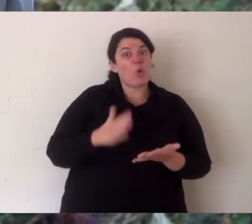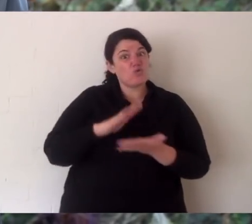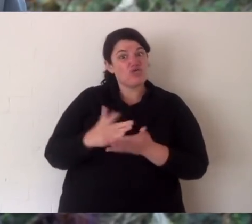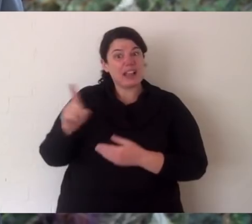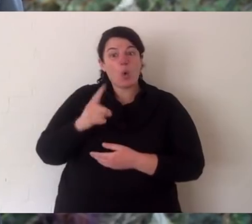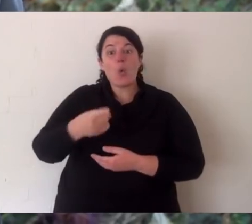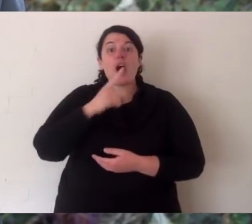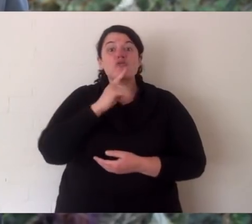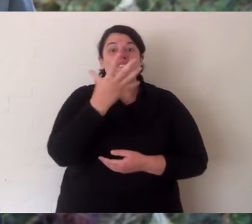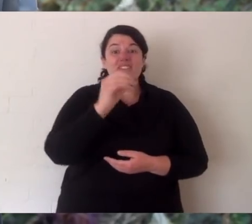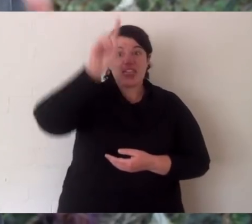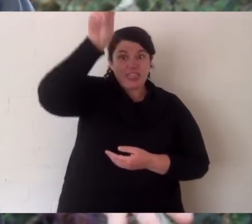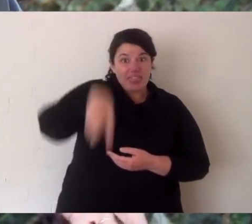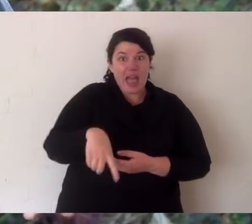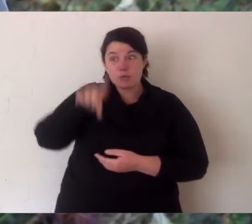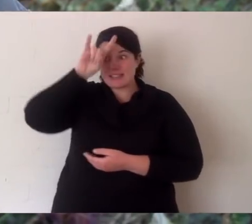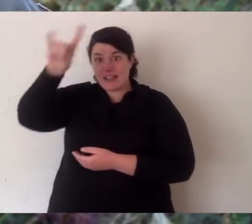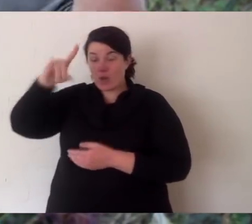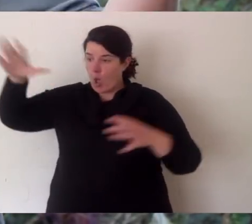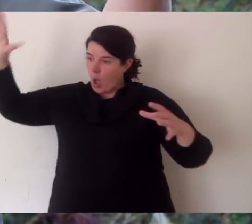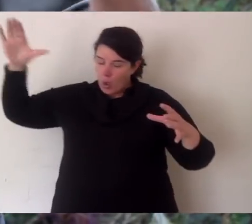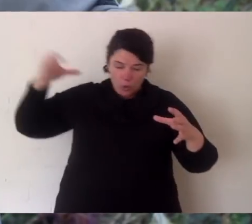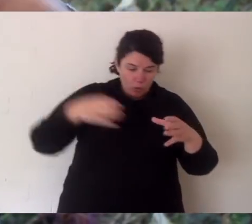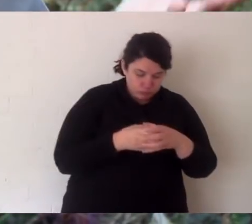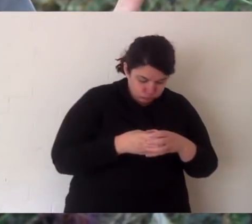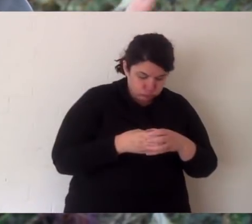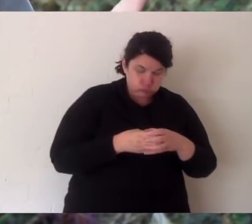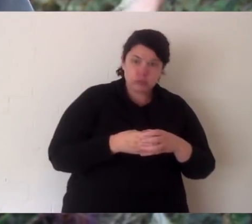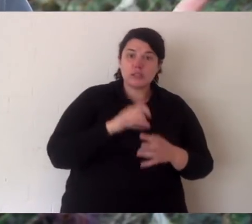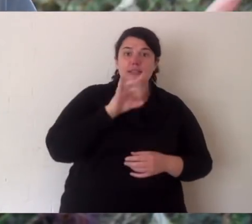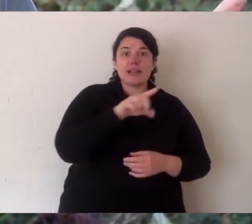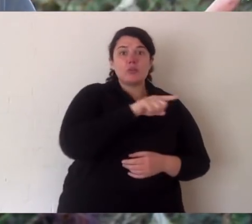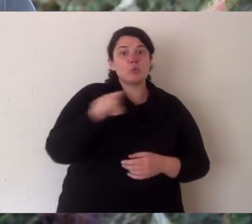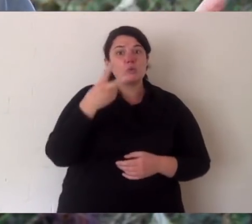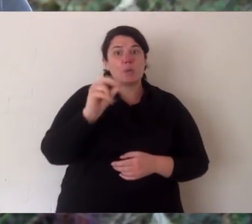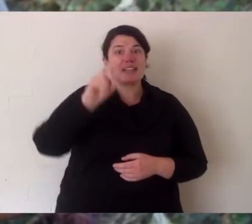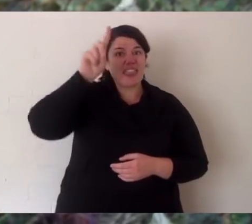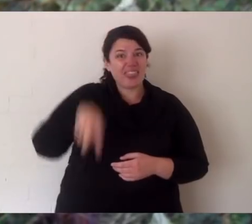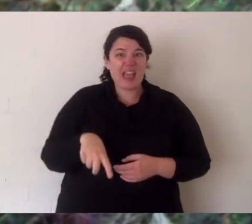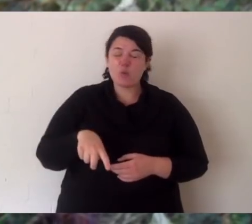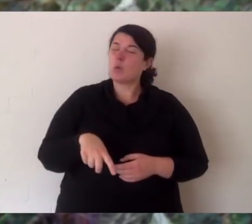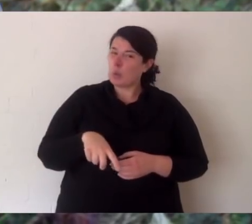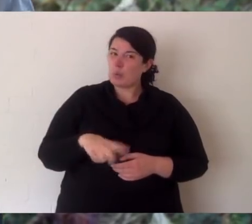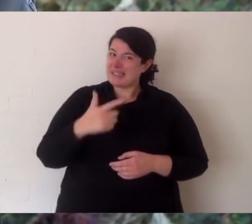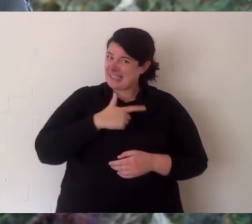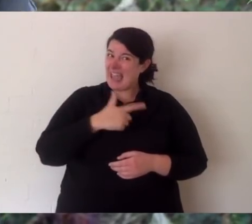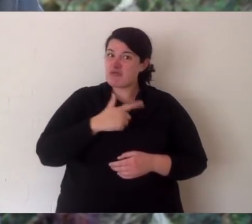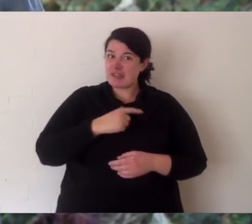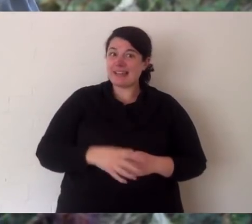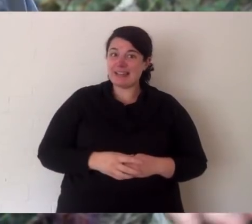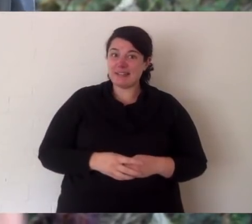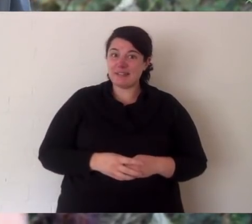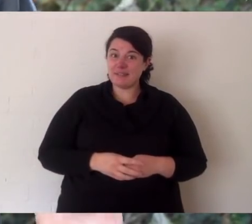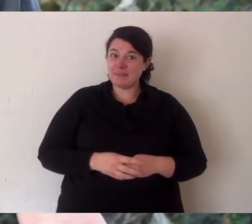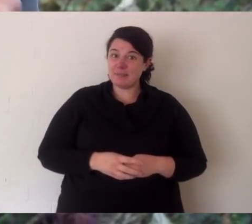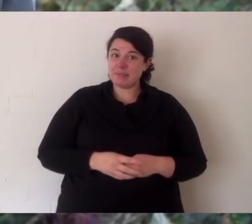gone, you've got one left. Now with devils that went from maybe a hundred and fifty thousand devils and now you've got down somewhere around ten